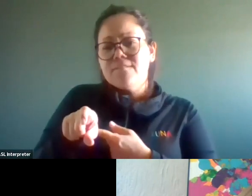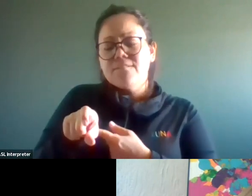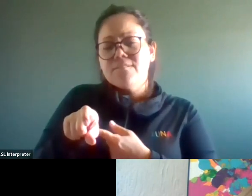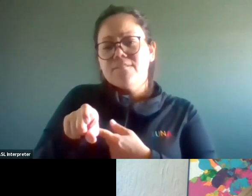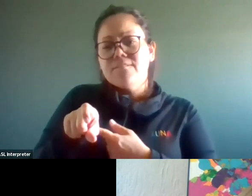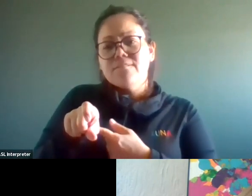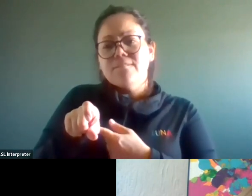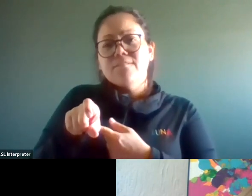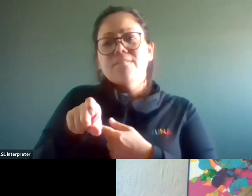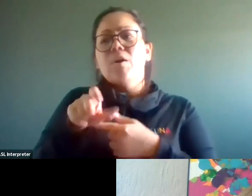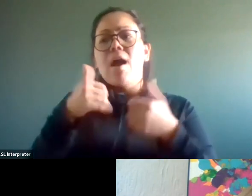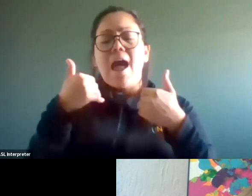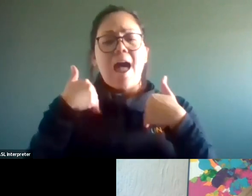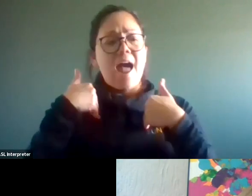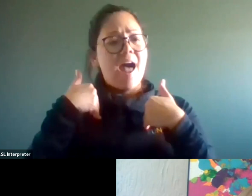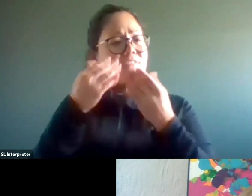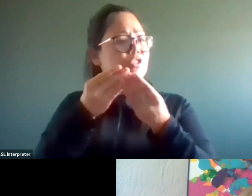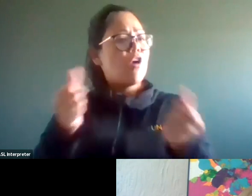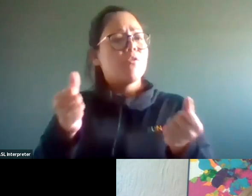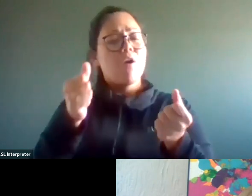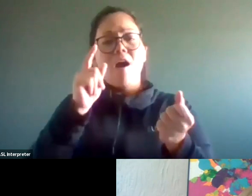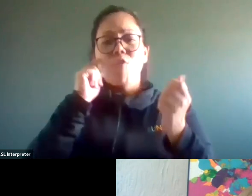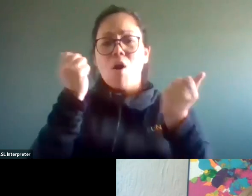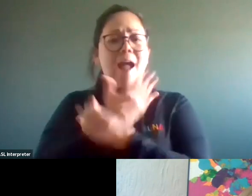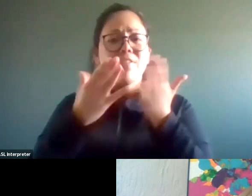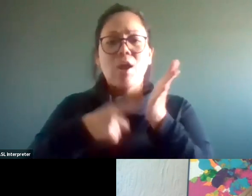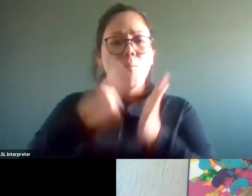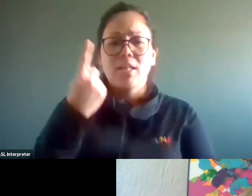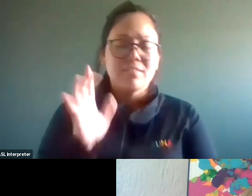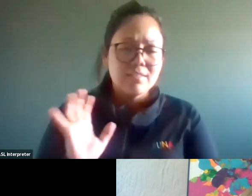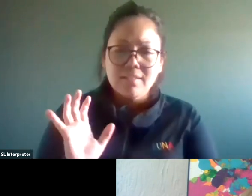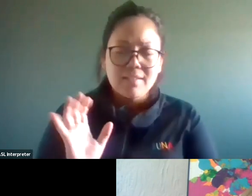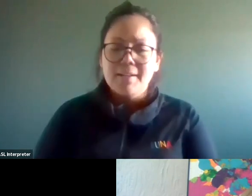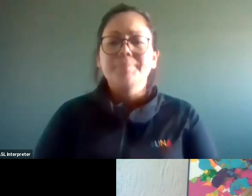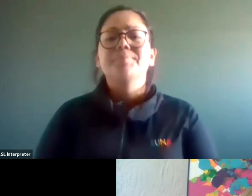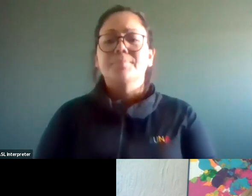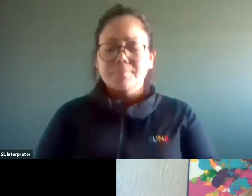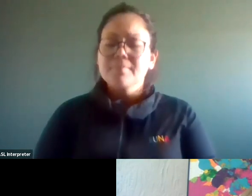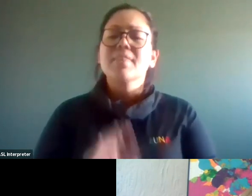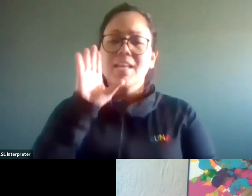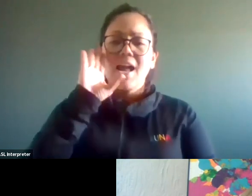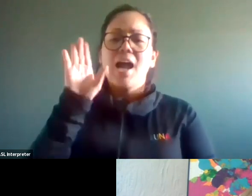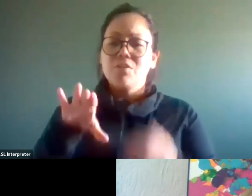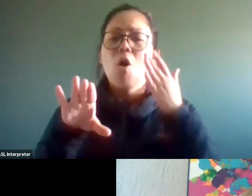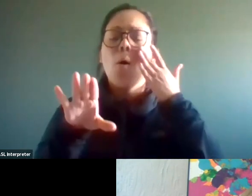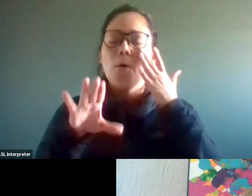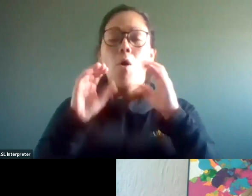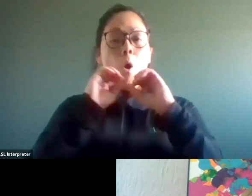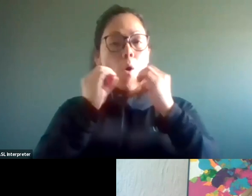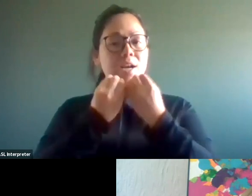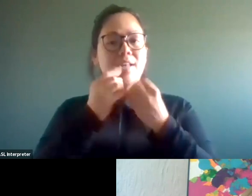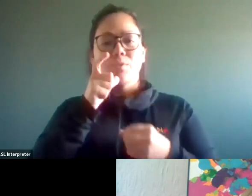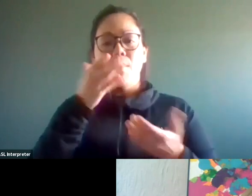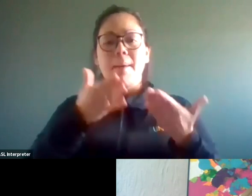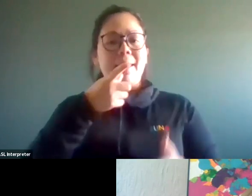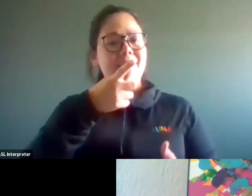all of your accessibility problems all at once. And I said at the beginning, it's overwhelming, especially for organizations that might